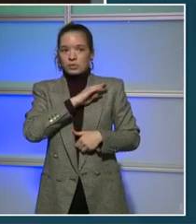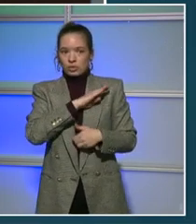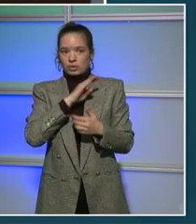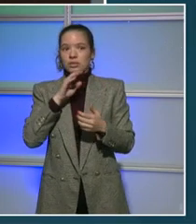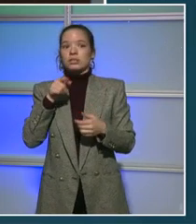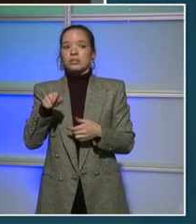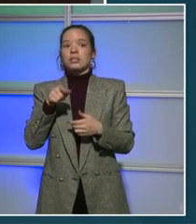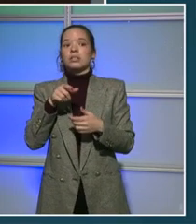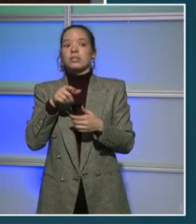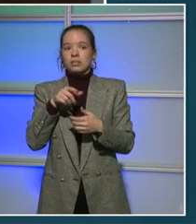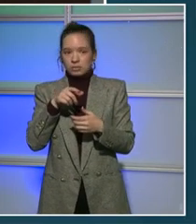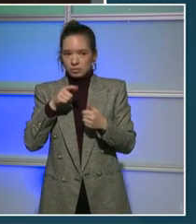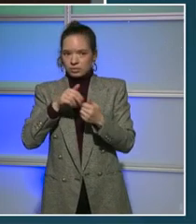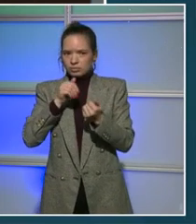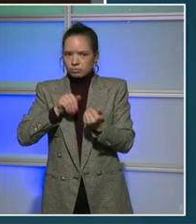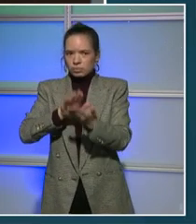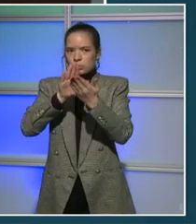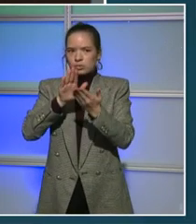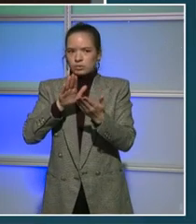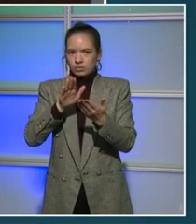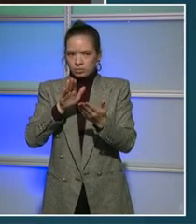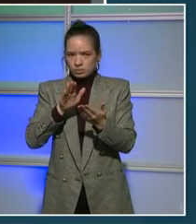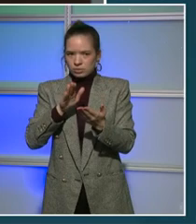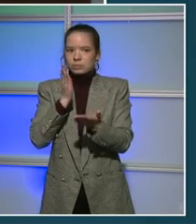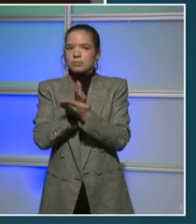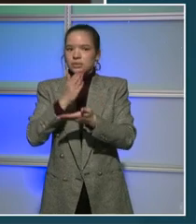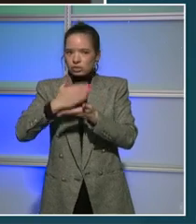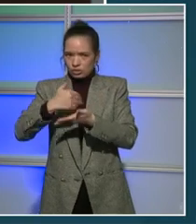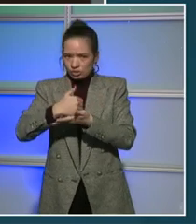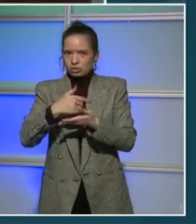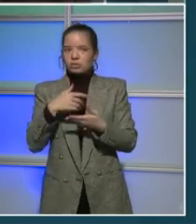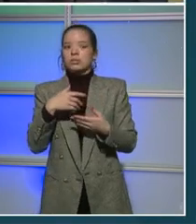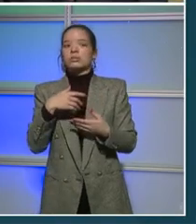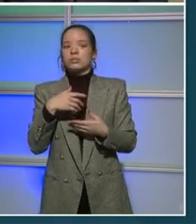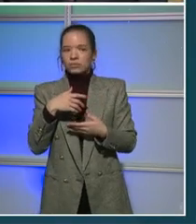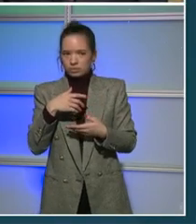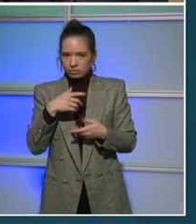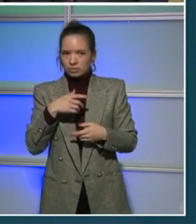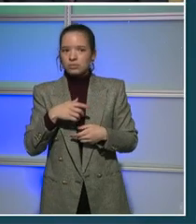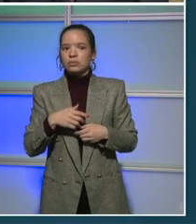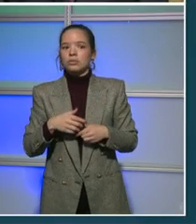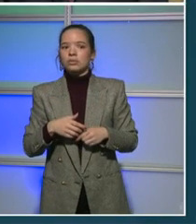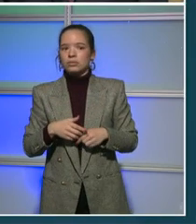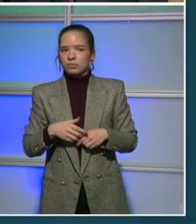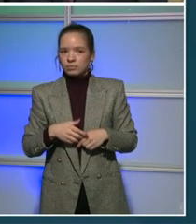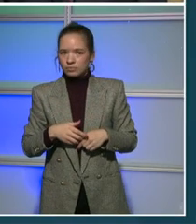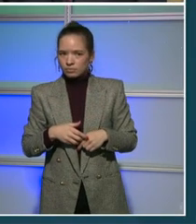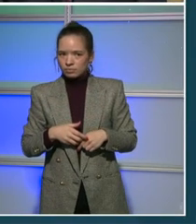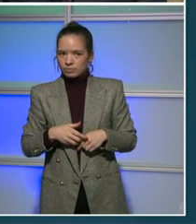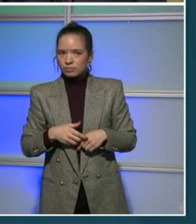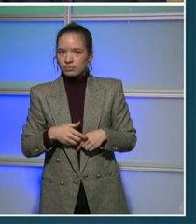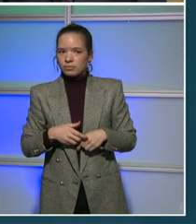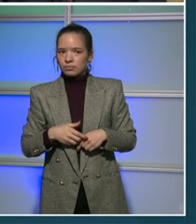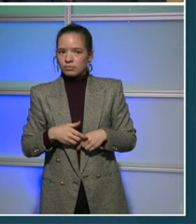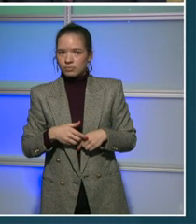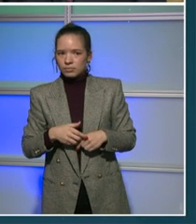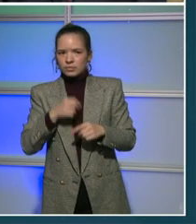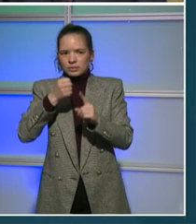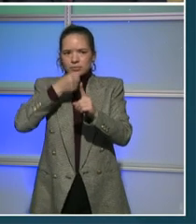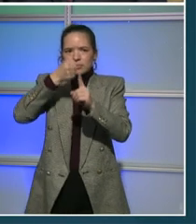2023 budget proposal were significantly aggravated by the pernicious power of the pandemic.